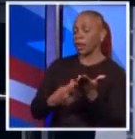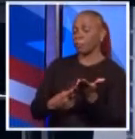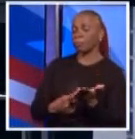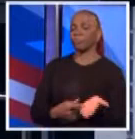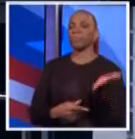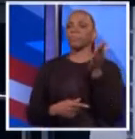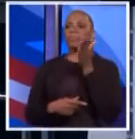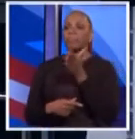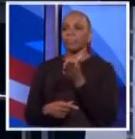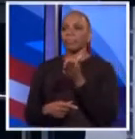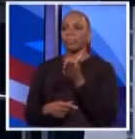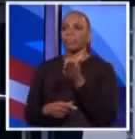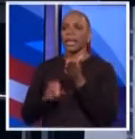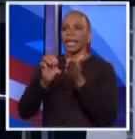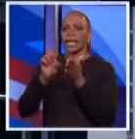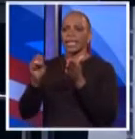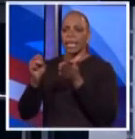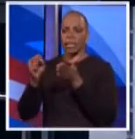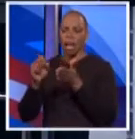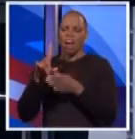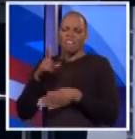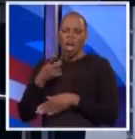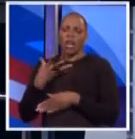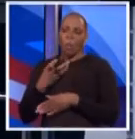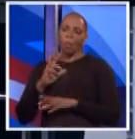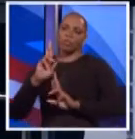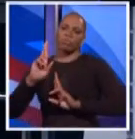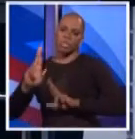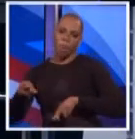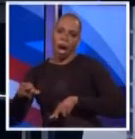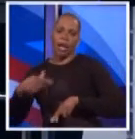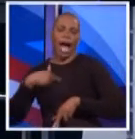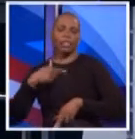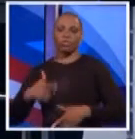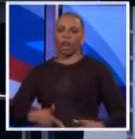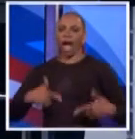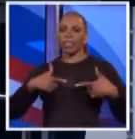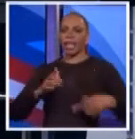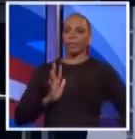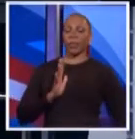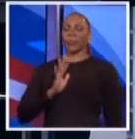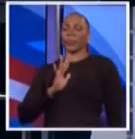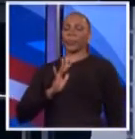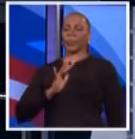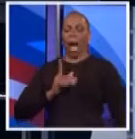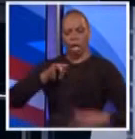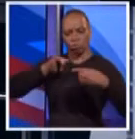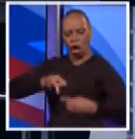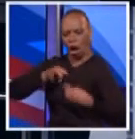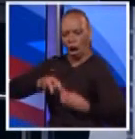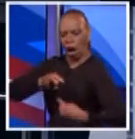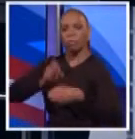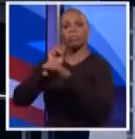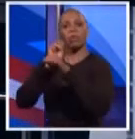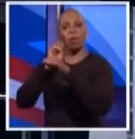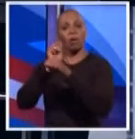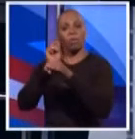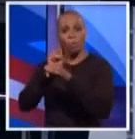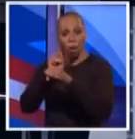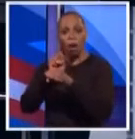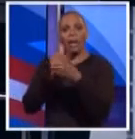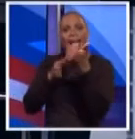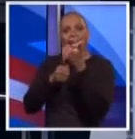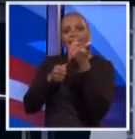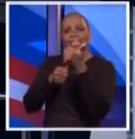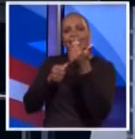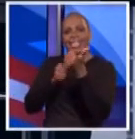Mr. Spitzer, I think you'd like to respond. First, let me say this. I don't live in an Ivory Tower. I have struggled. I've worked hard. I've worked very hard as an assistant district